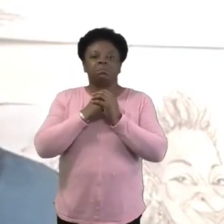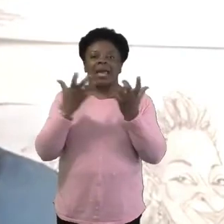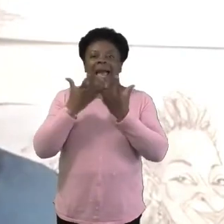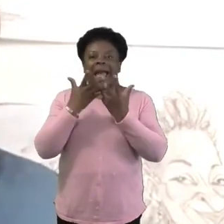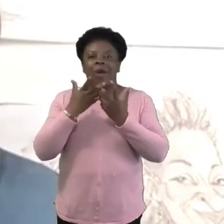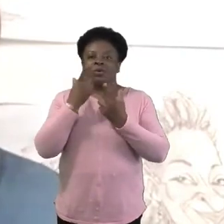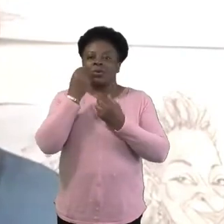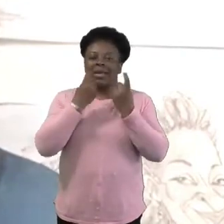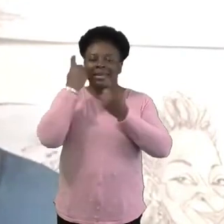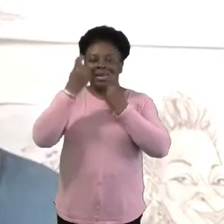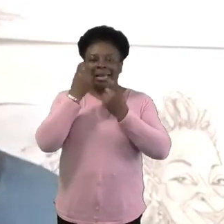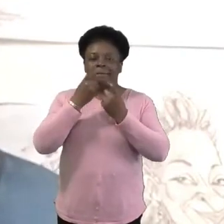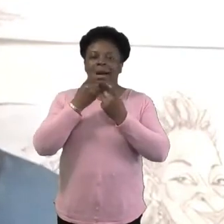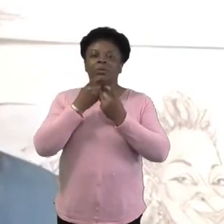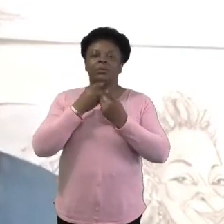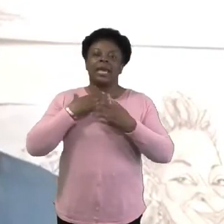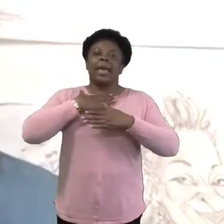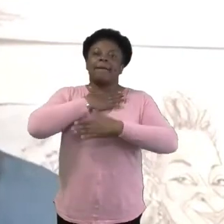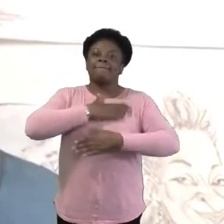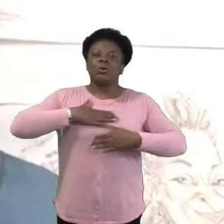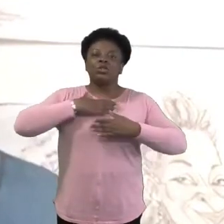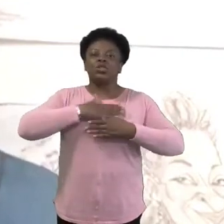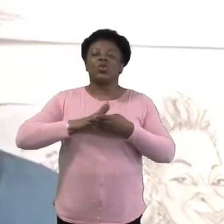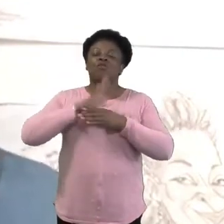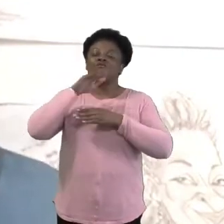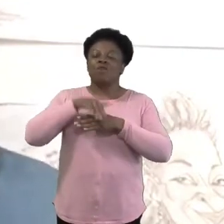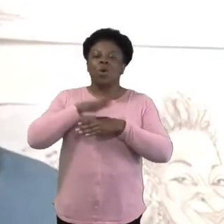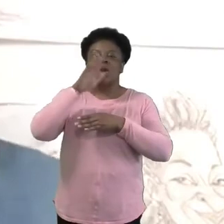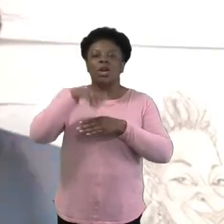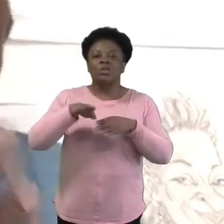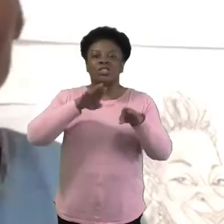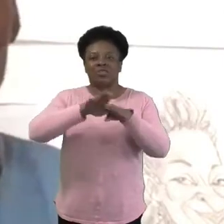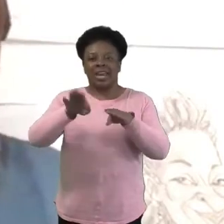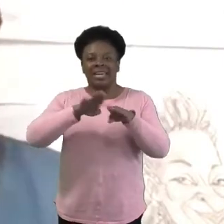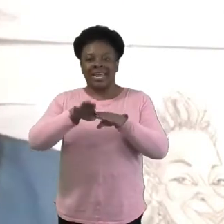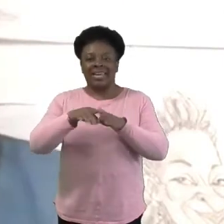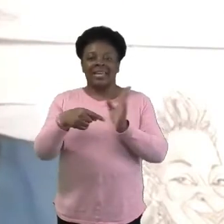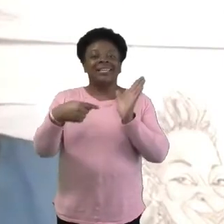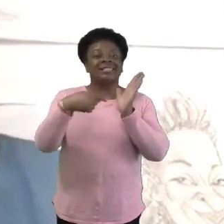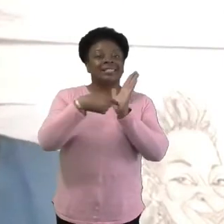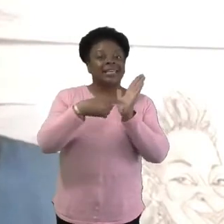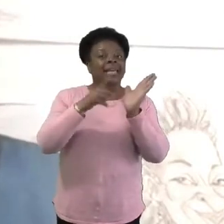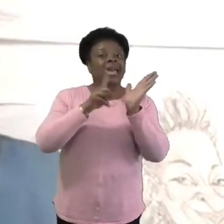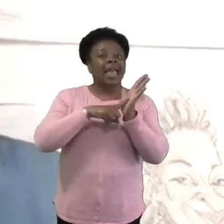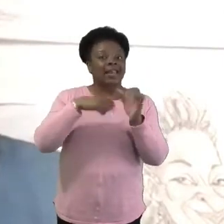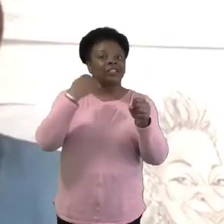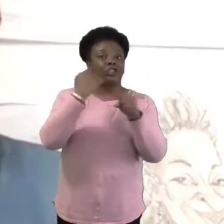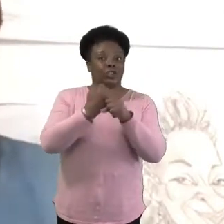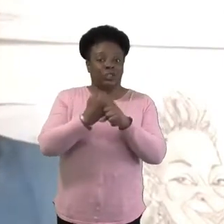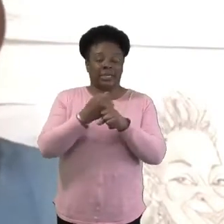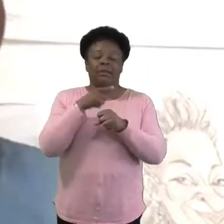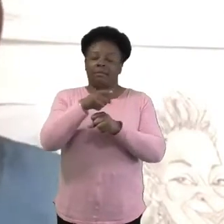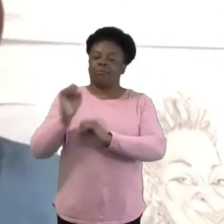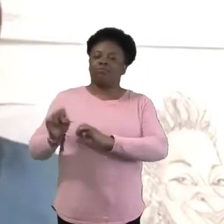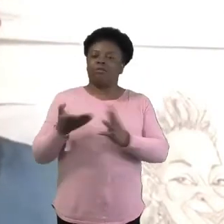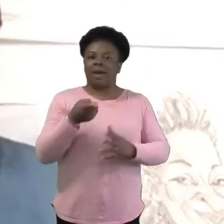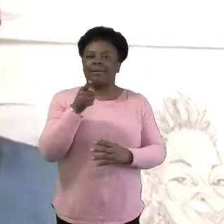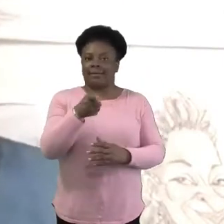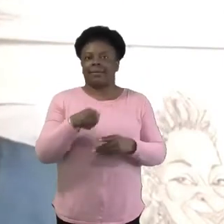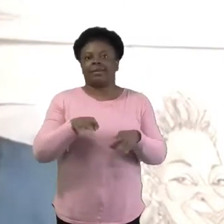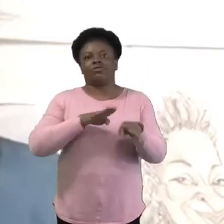The, um, rollercoaster training, which TLG also do. So there's lots of different resources out there. We've just mentioned, um, the Saints from